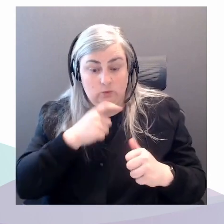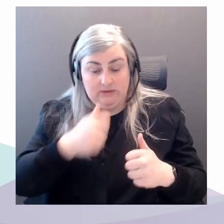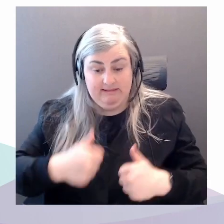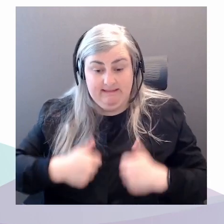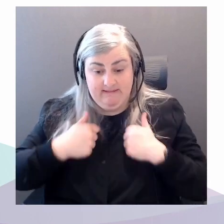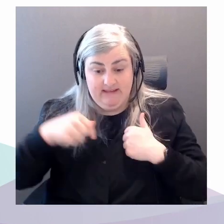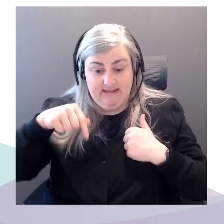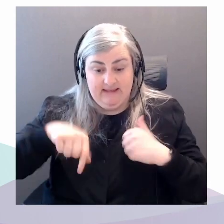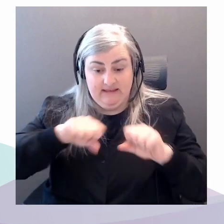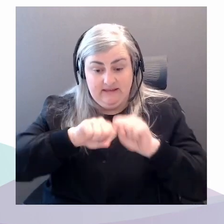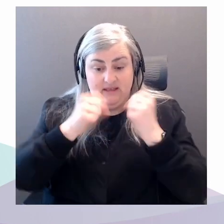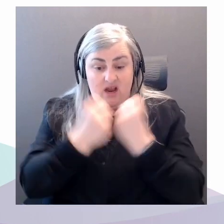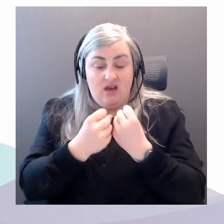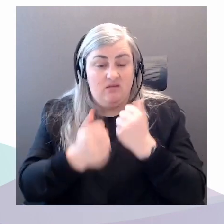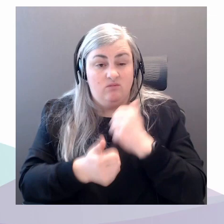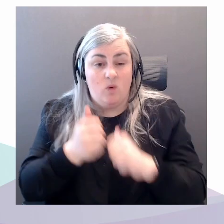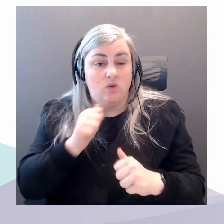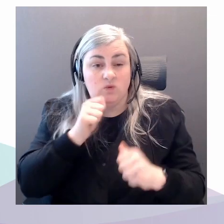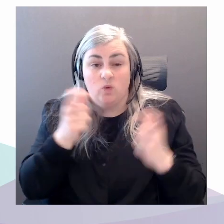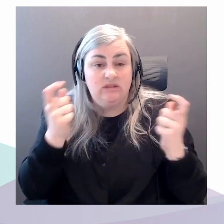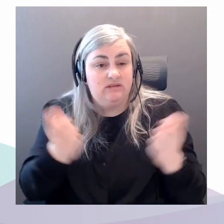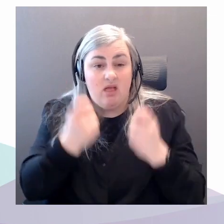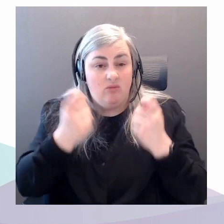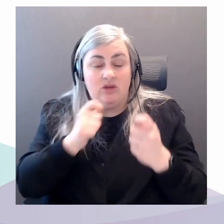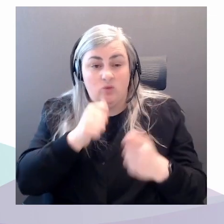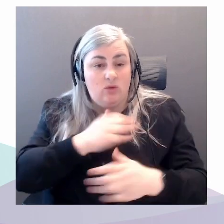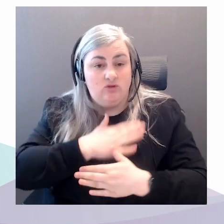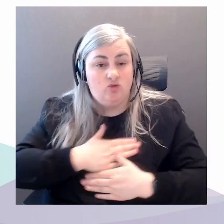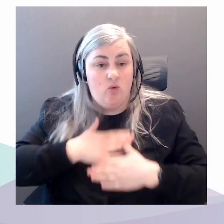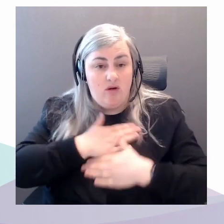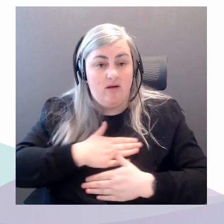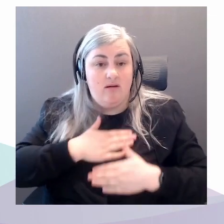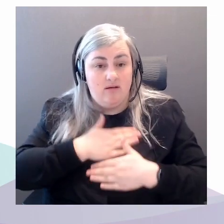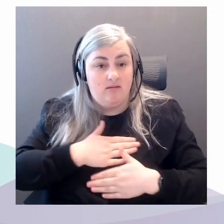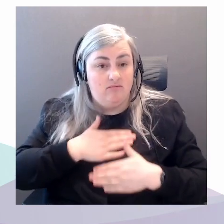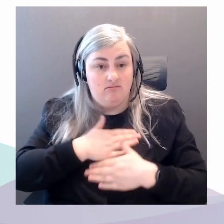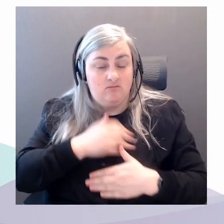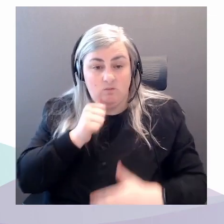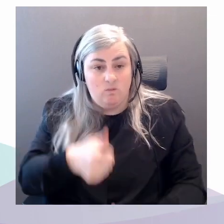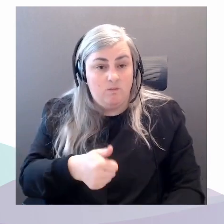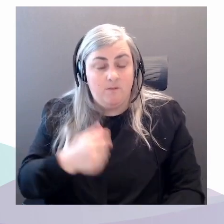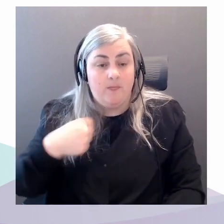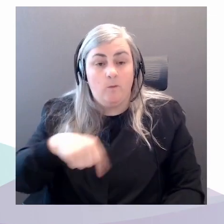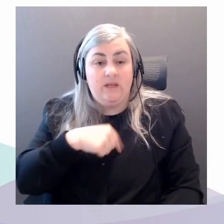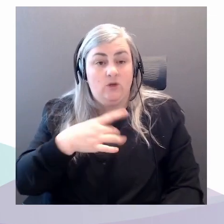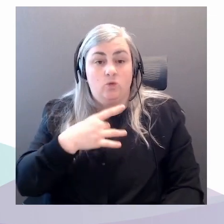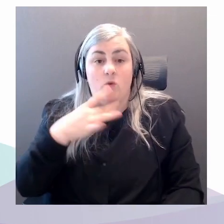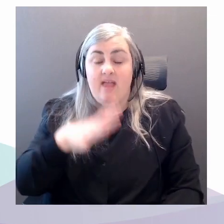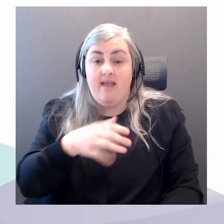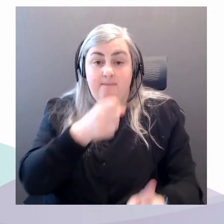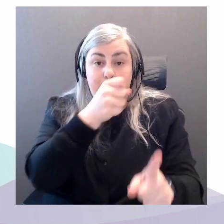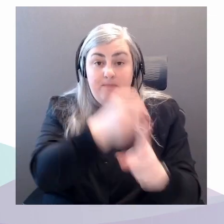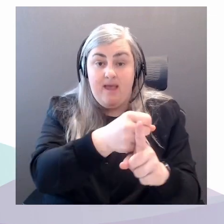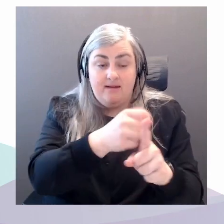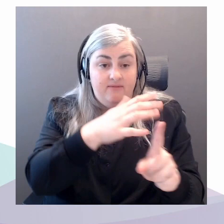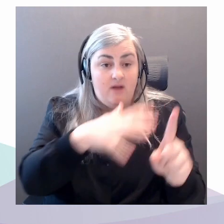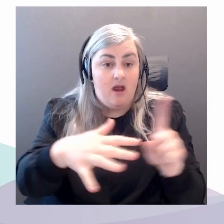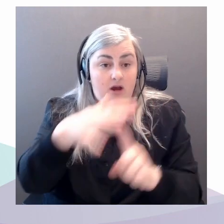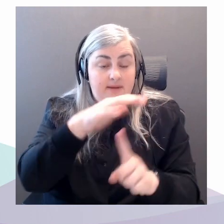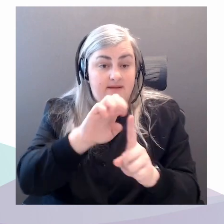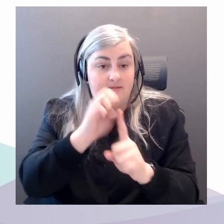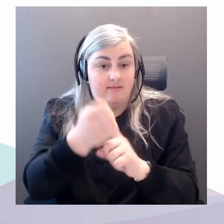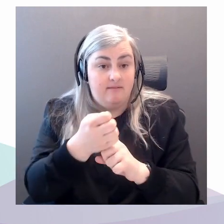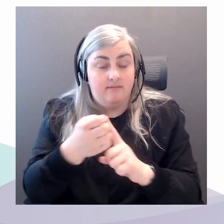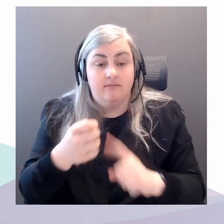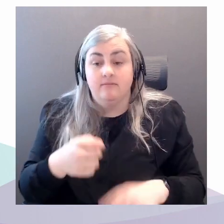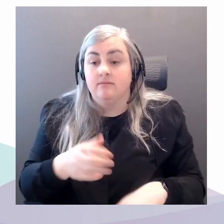Certainly, we don't like the impact that we make on the environment. We don't like what the future looks like being the way that we are and